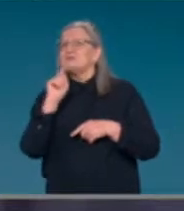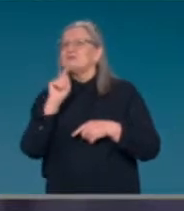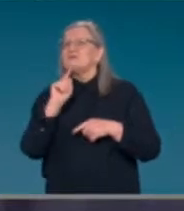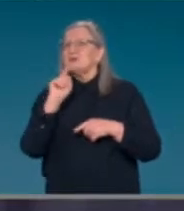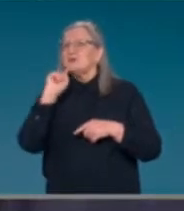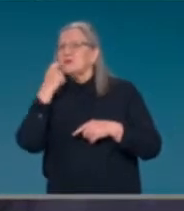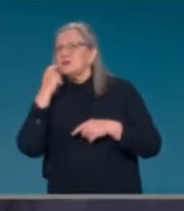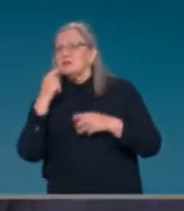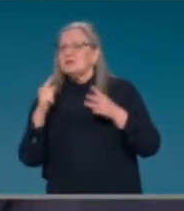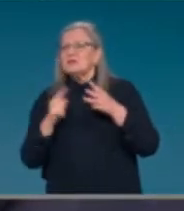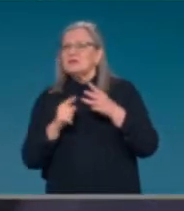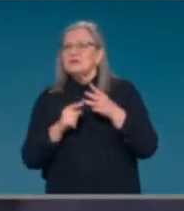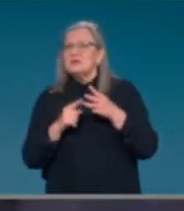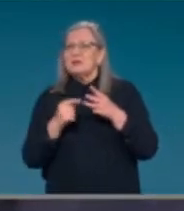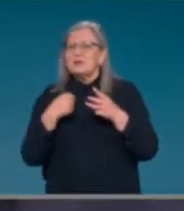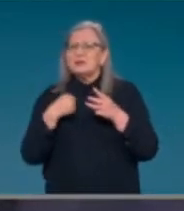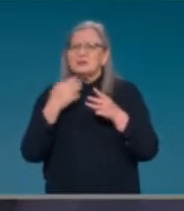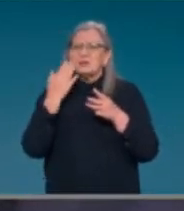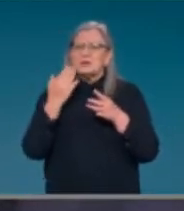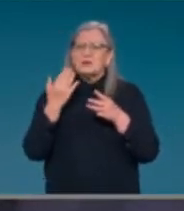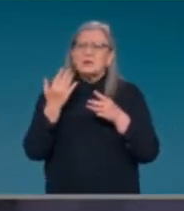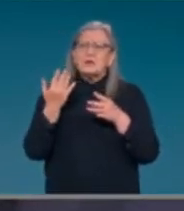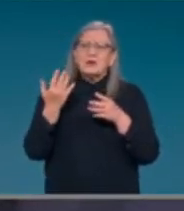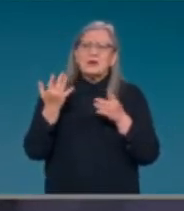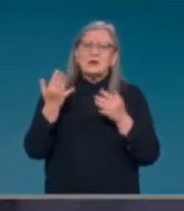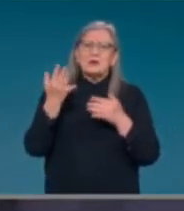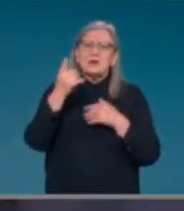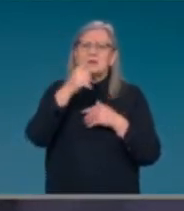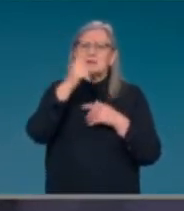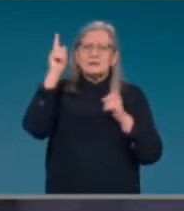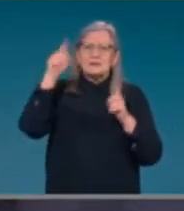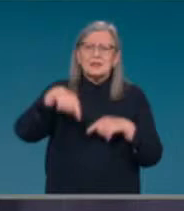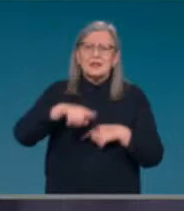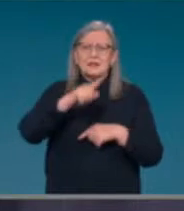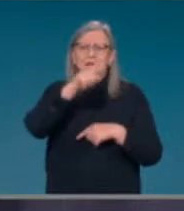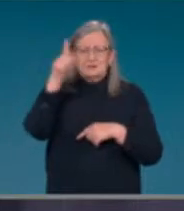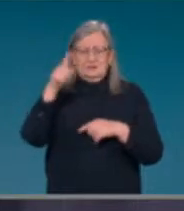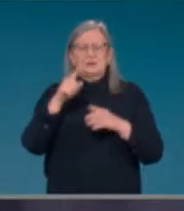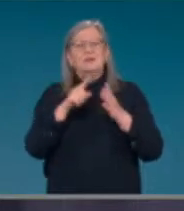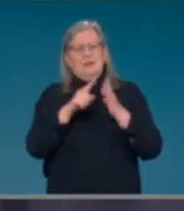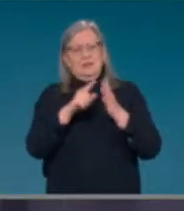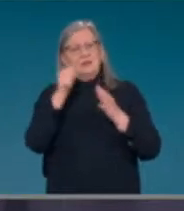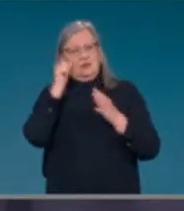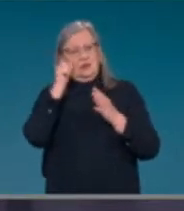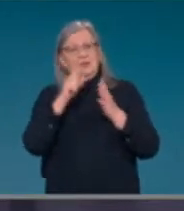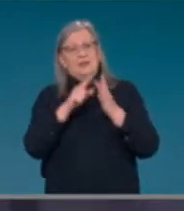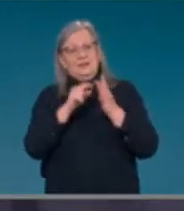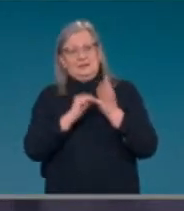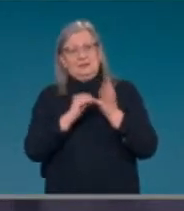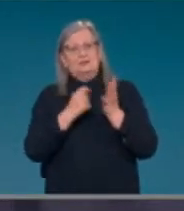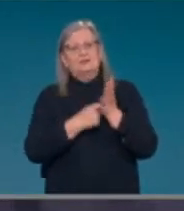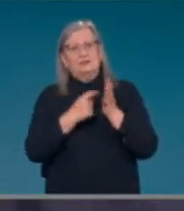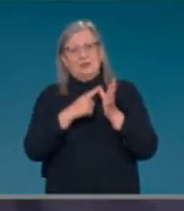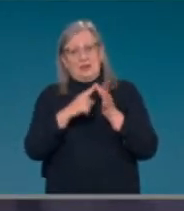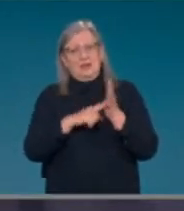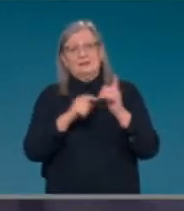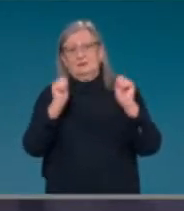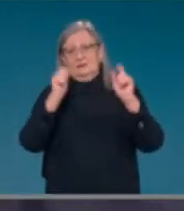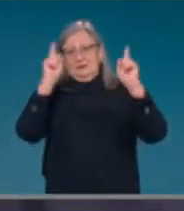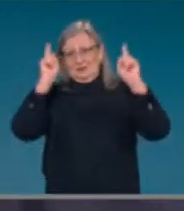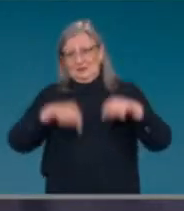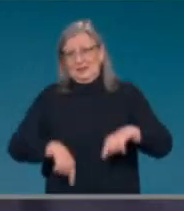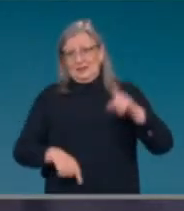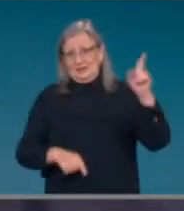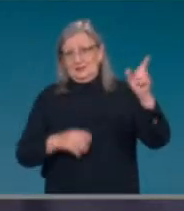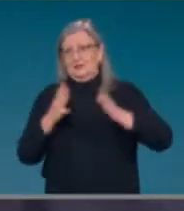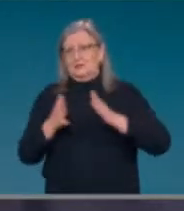but I remain to be corrected on that. But certainly, we know that Israel has commenced. What that would mean is that Australia would be one of